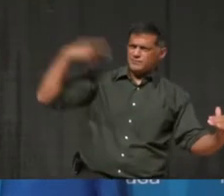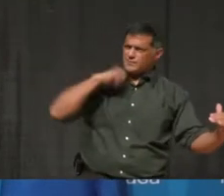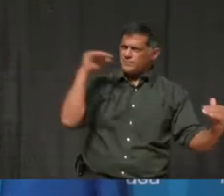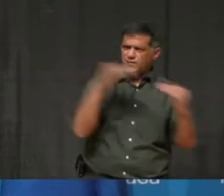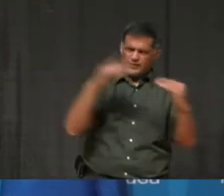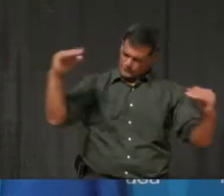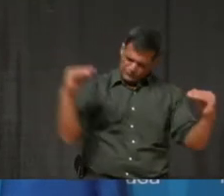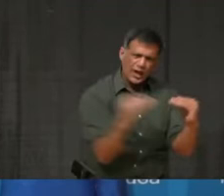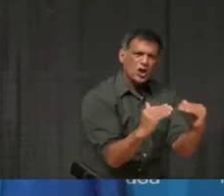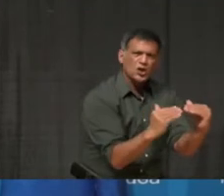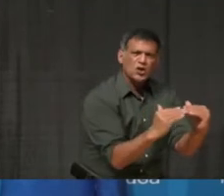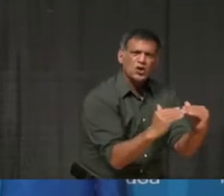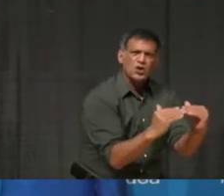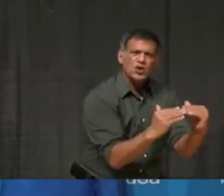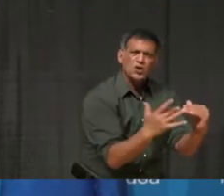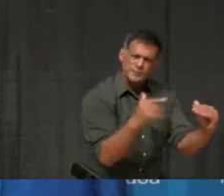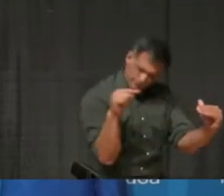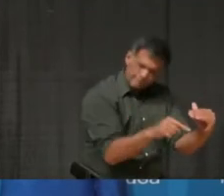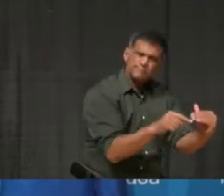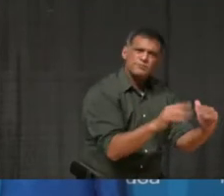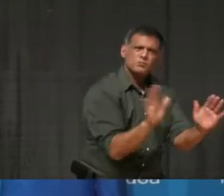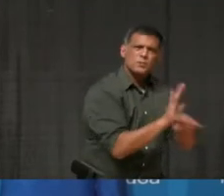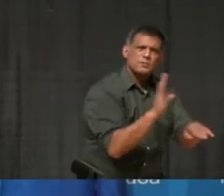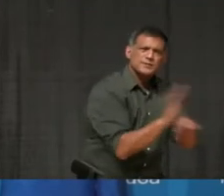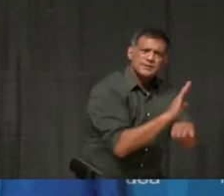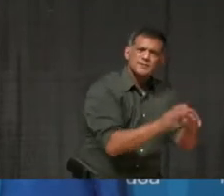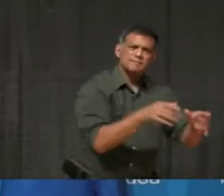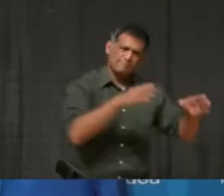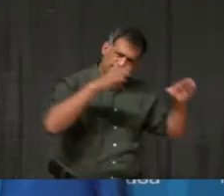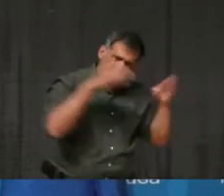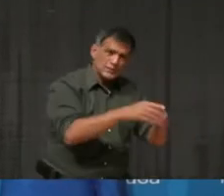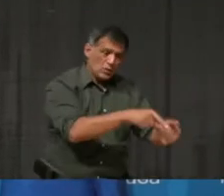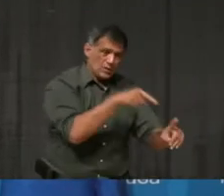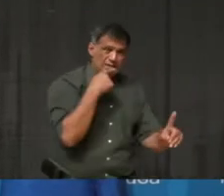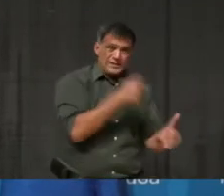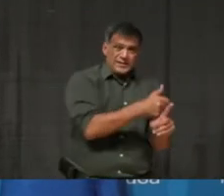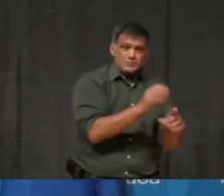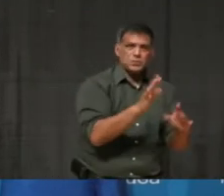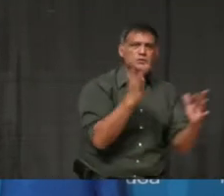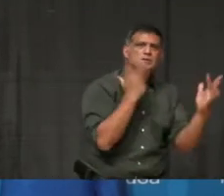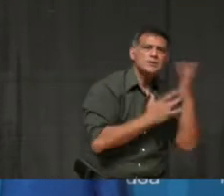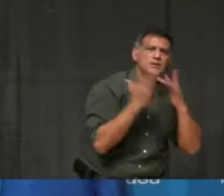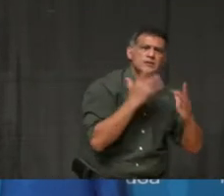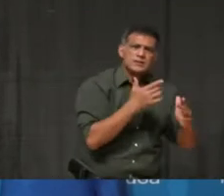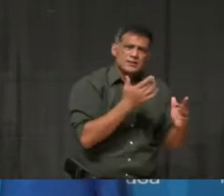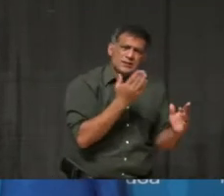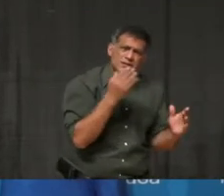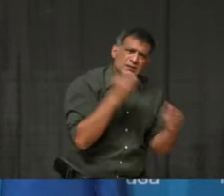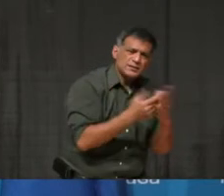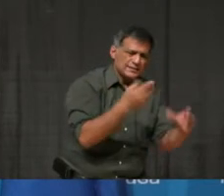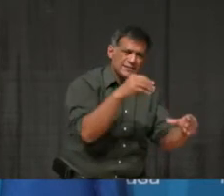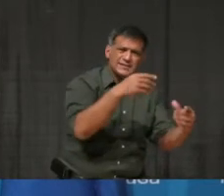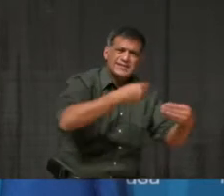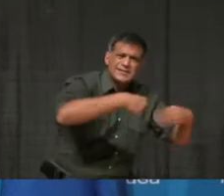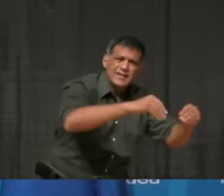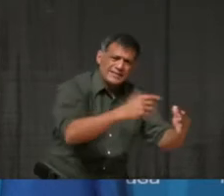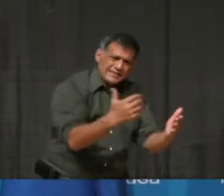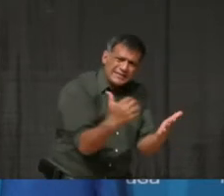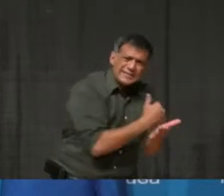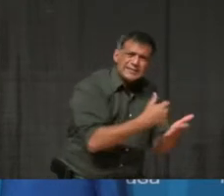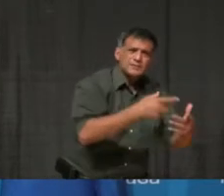barely hanging on. They have been asked to close their in-person shopping at the most critical time of year for their bottom line.